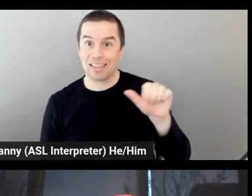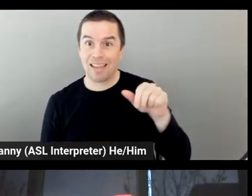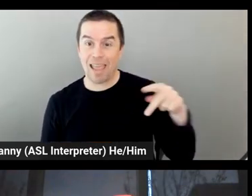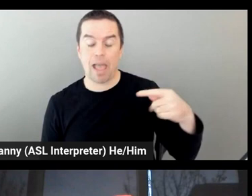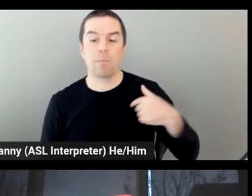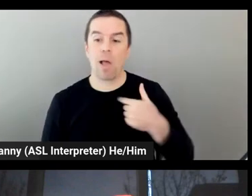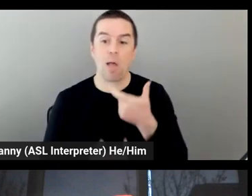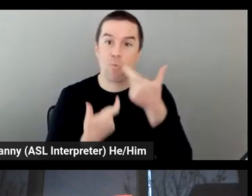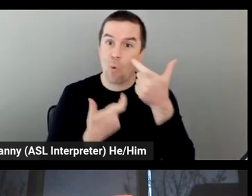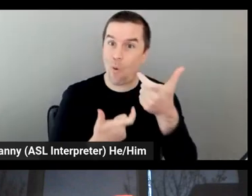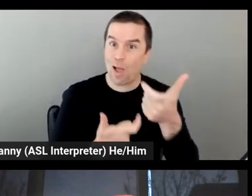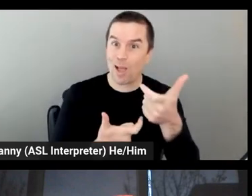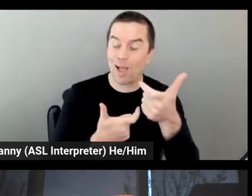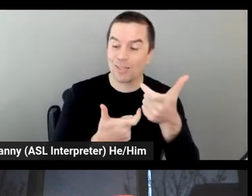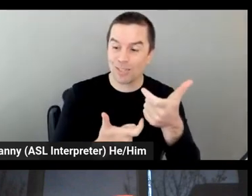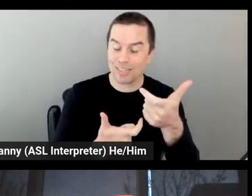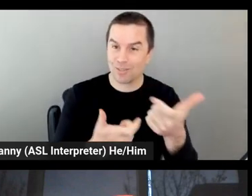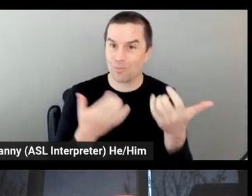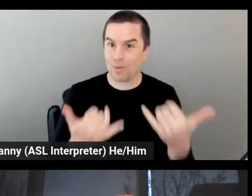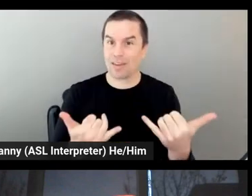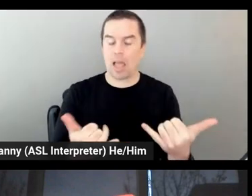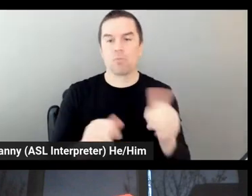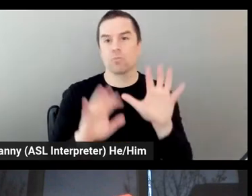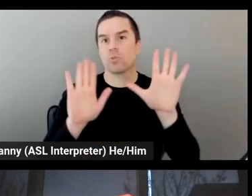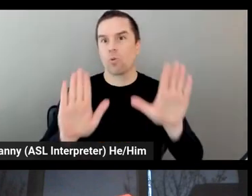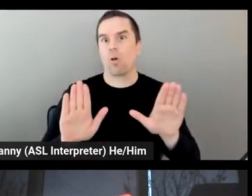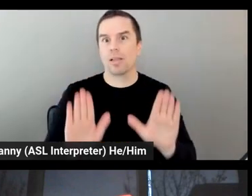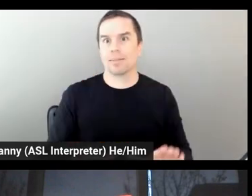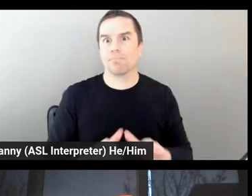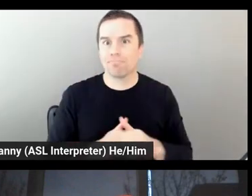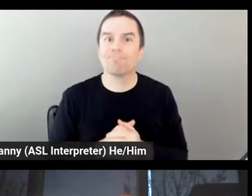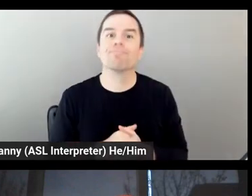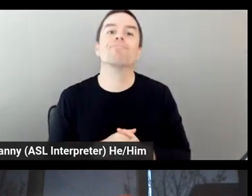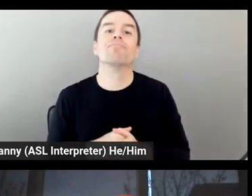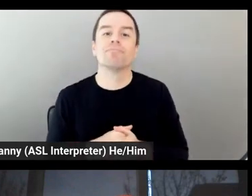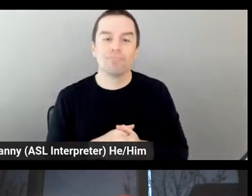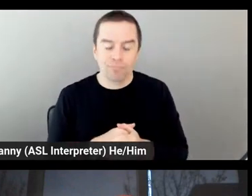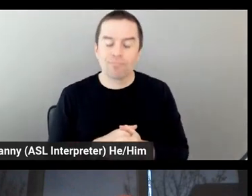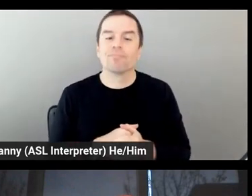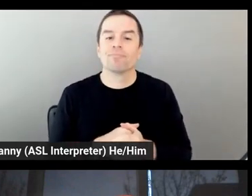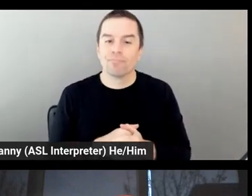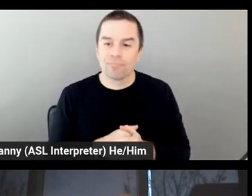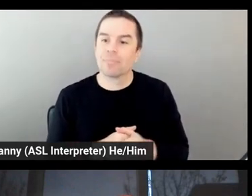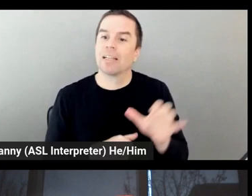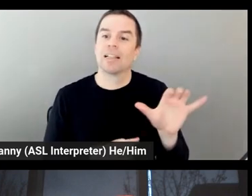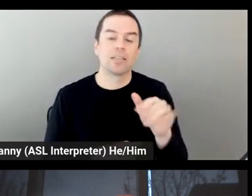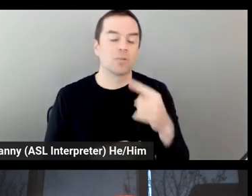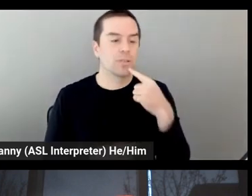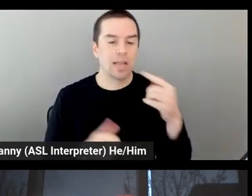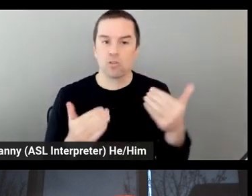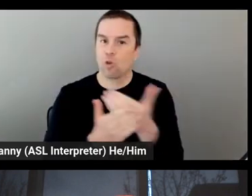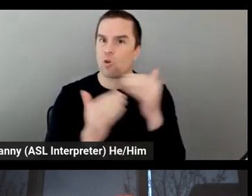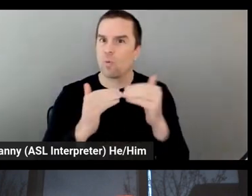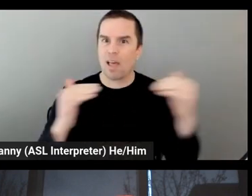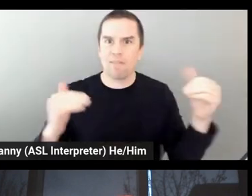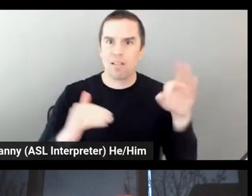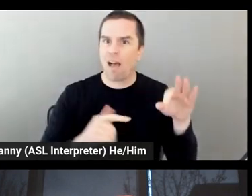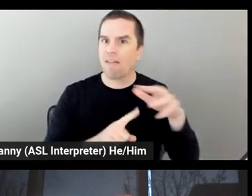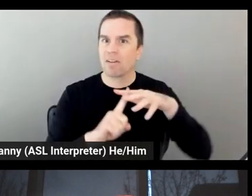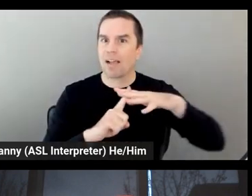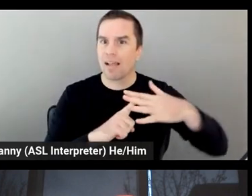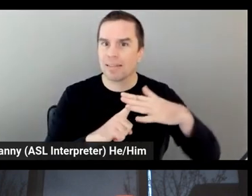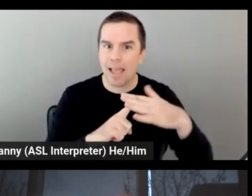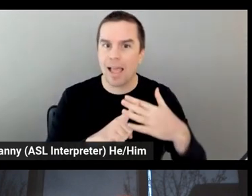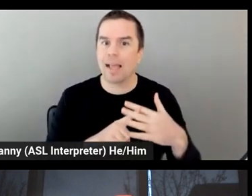It's pretty awesome, by the way. As Adrian was saying, it's telemetry and all the stuff. So, and, of course, my official hat. So,